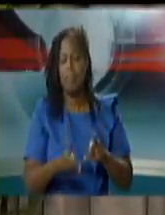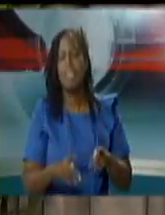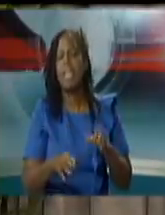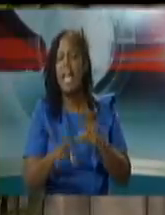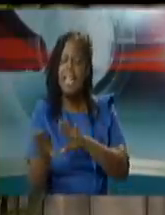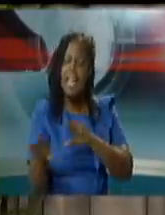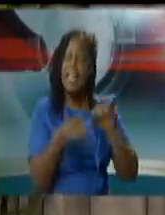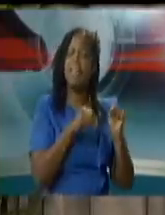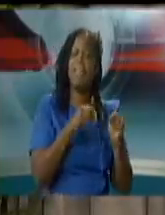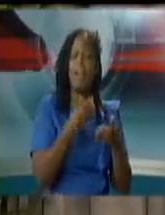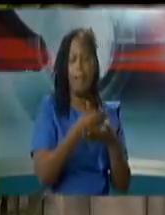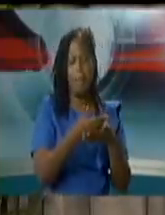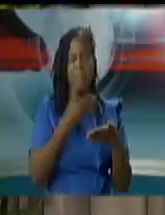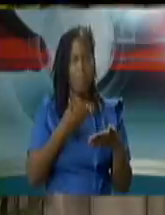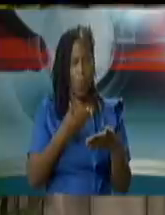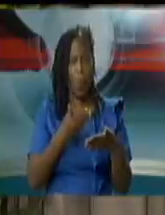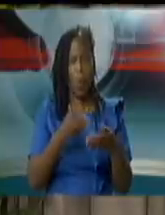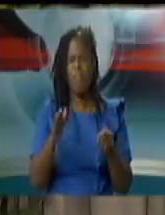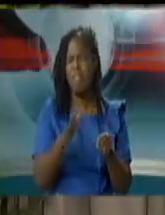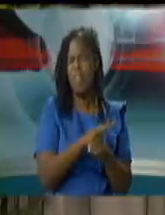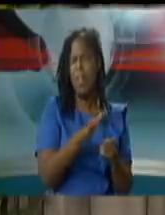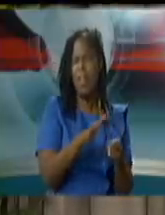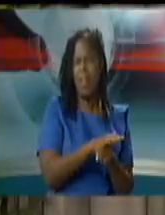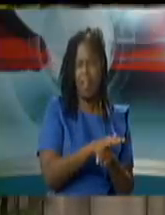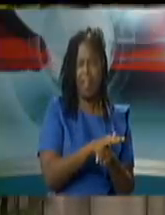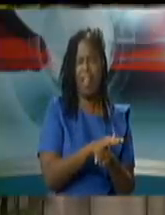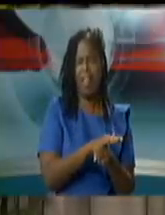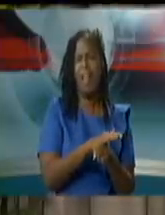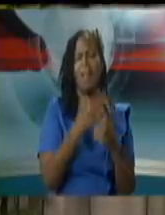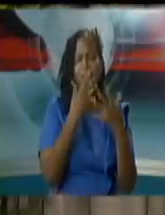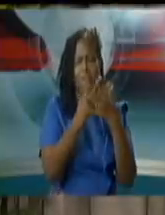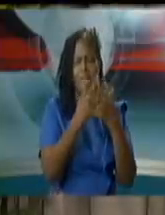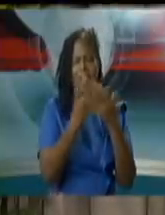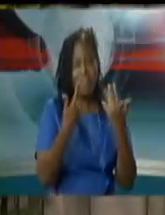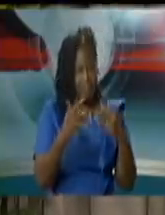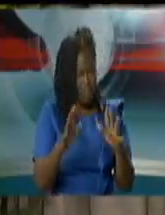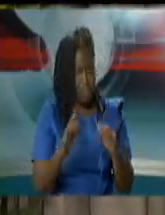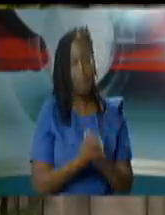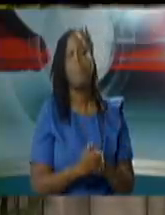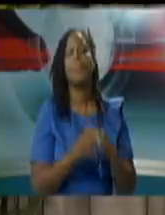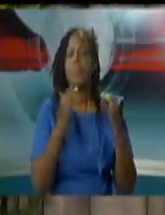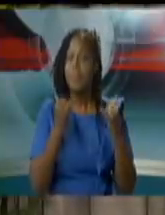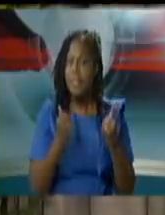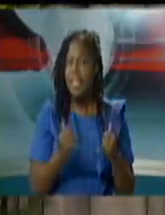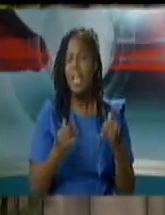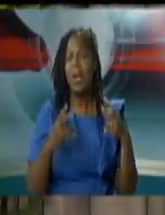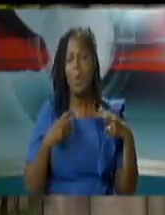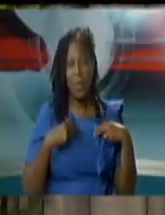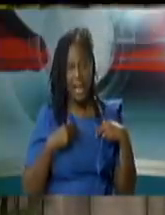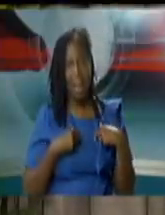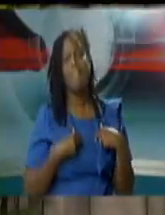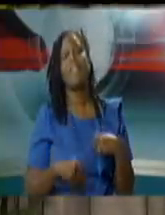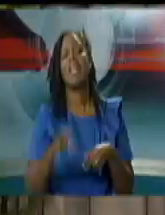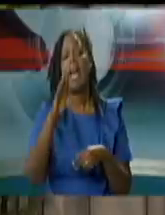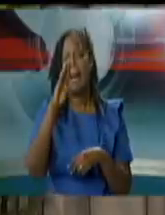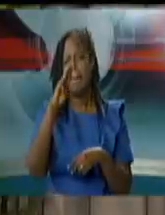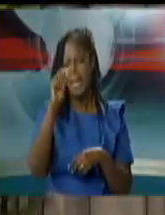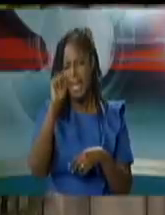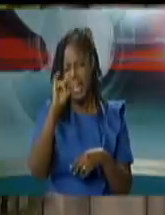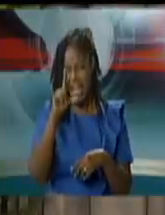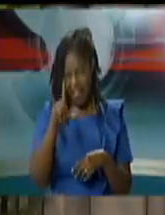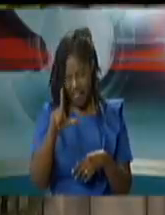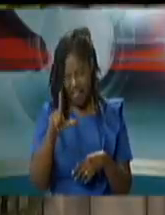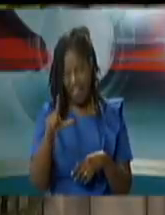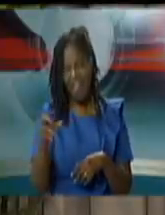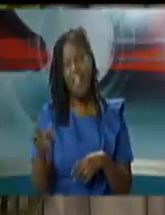of the prisoners is a constant aspect of the prison's work and in these bail hearings or in the mercy committee